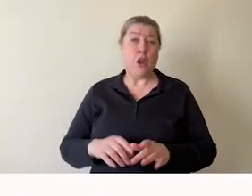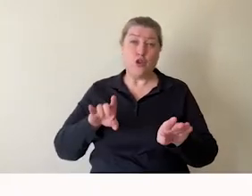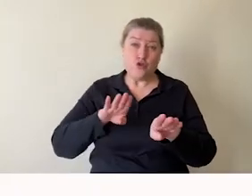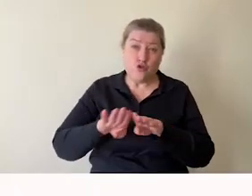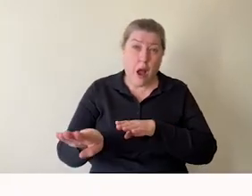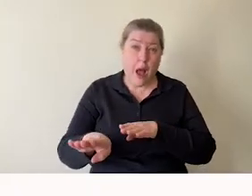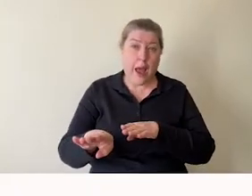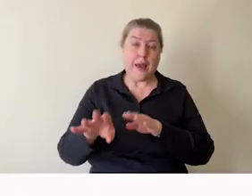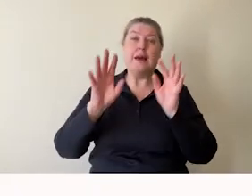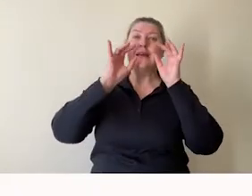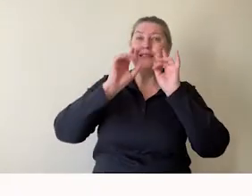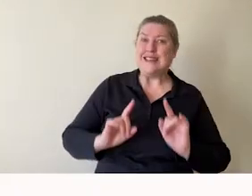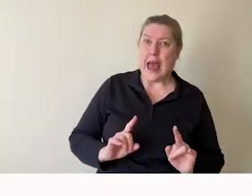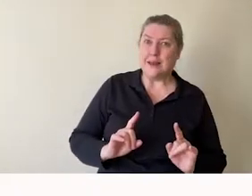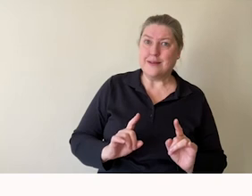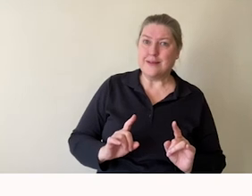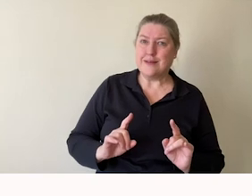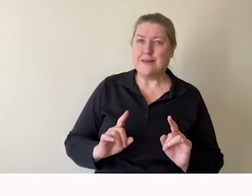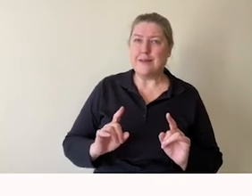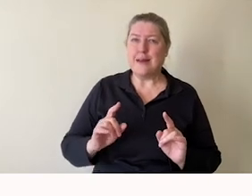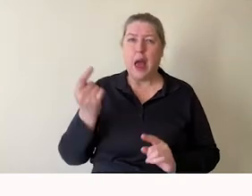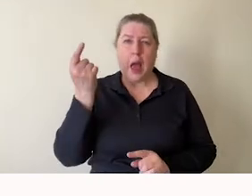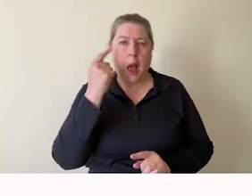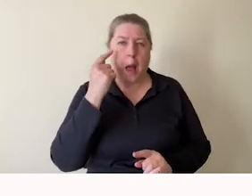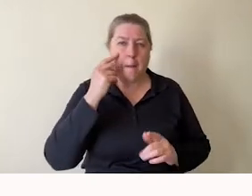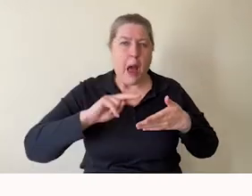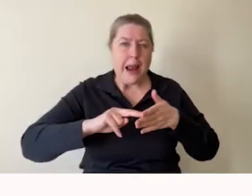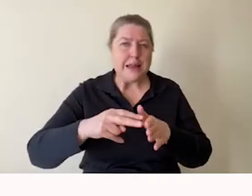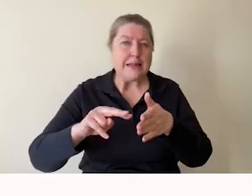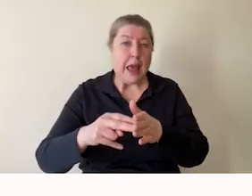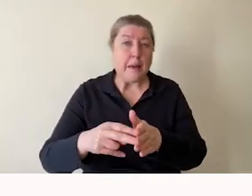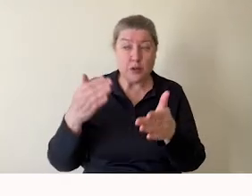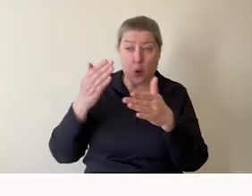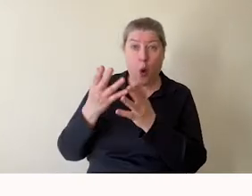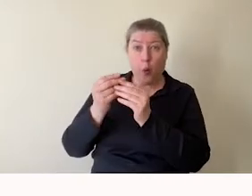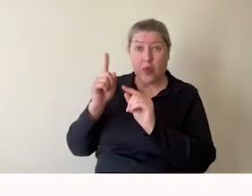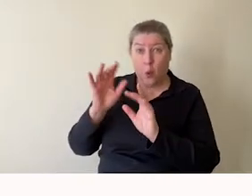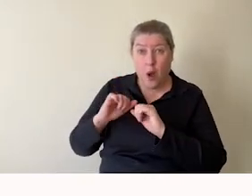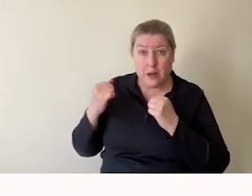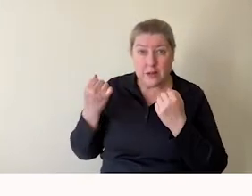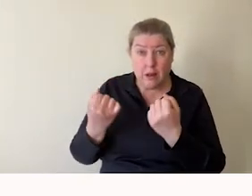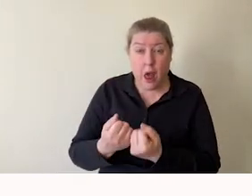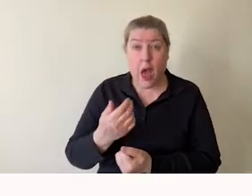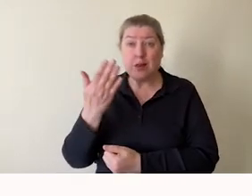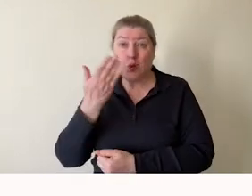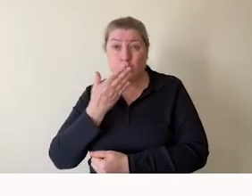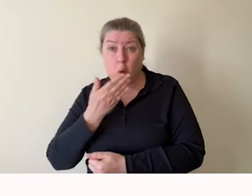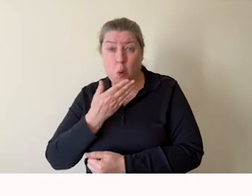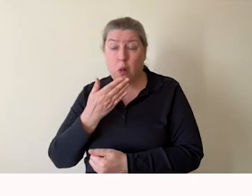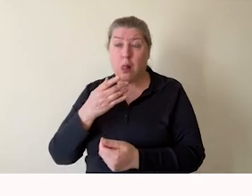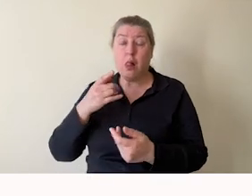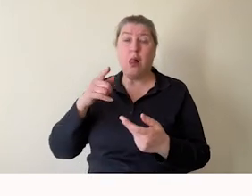Try things out. Do pilot schemes. Work with just one school. Work with just one class. test it,